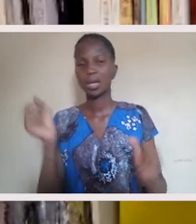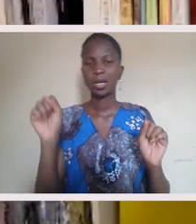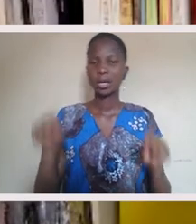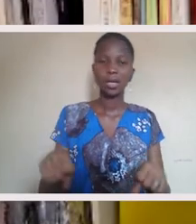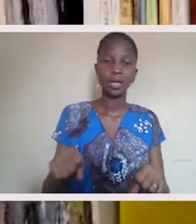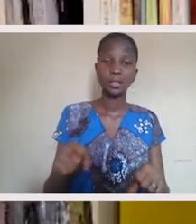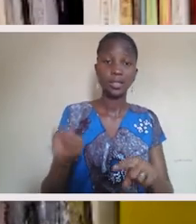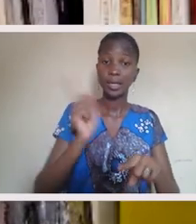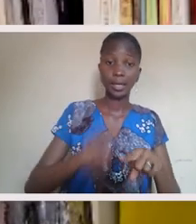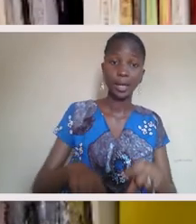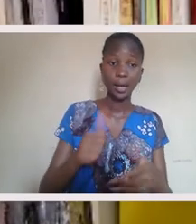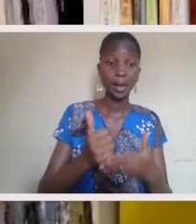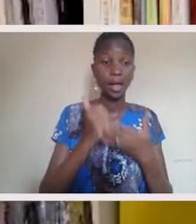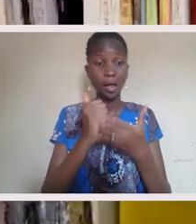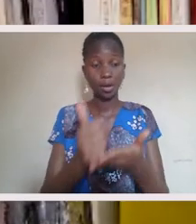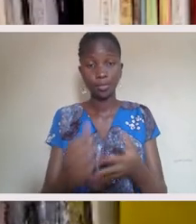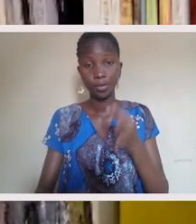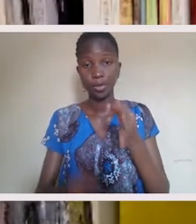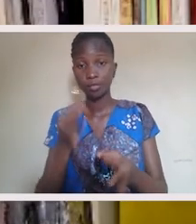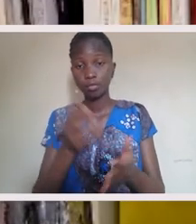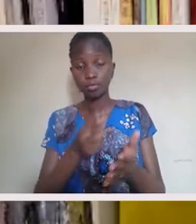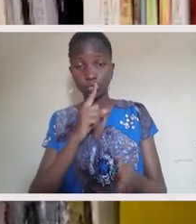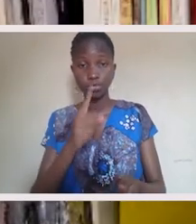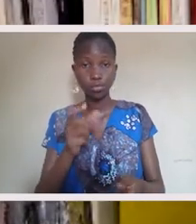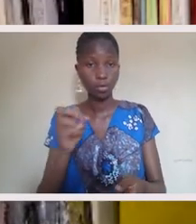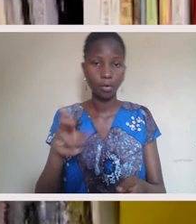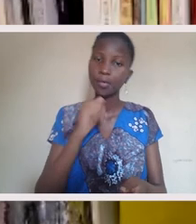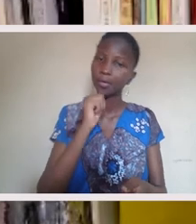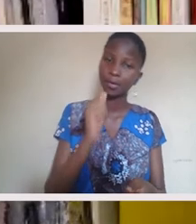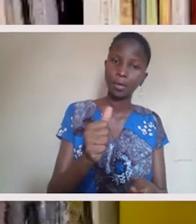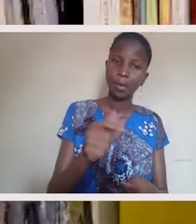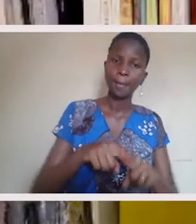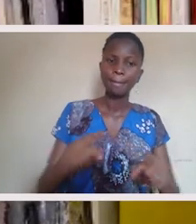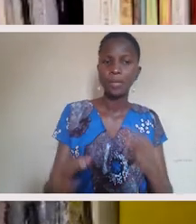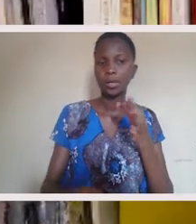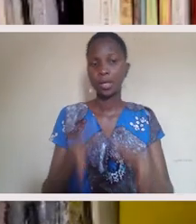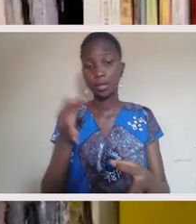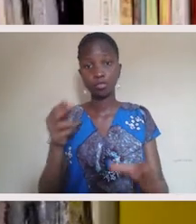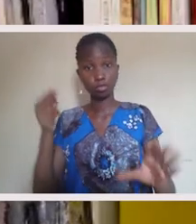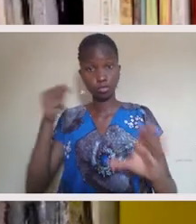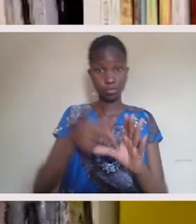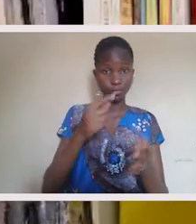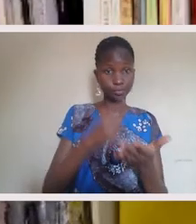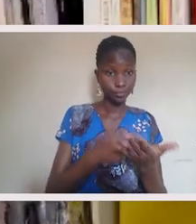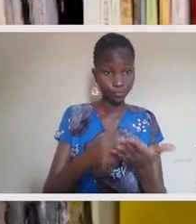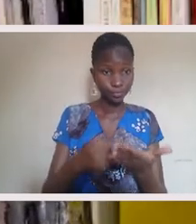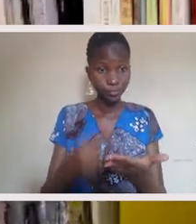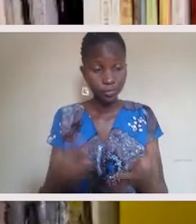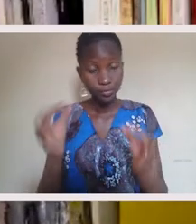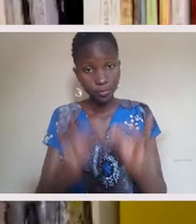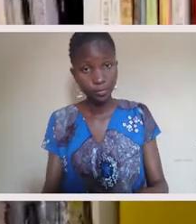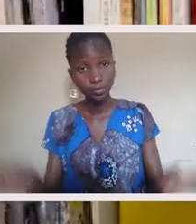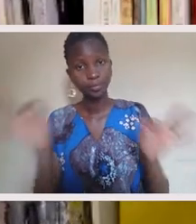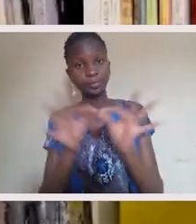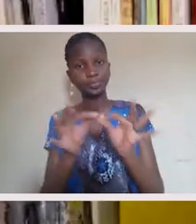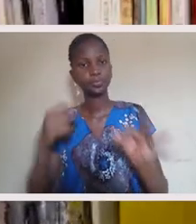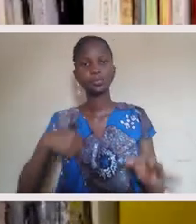can't help whether or not you're showing up authentically or not. This is what I know for sure. If you're stepping into a training space with me, we're going to drop in. We're going